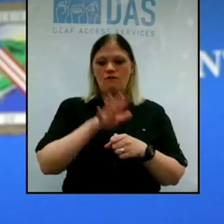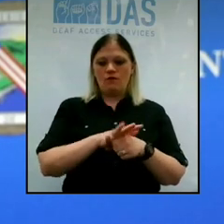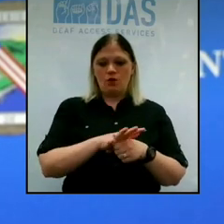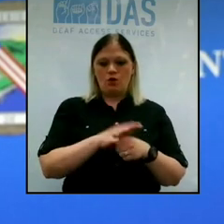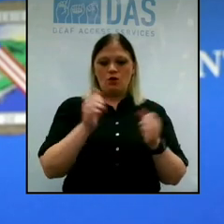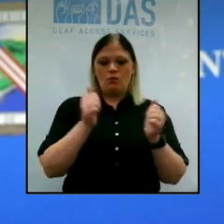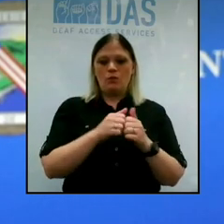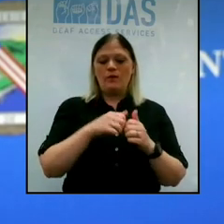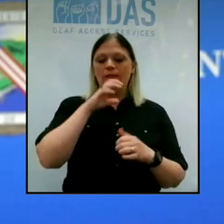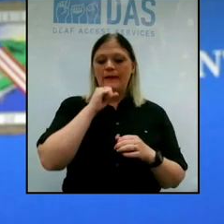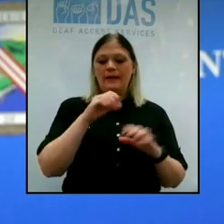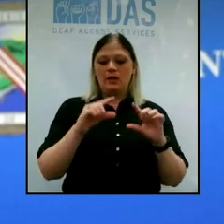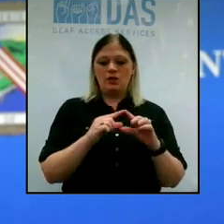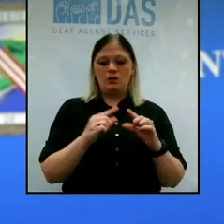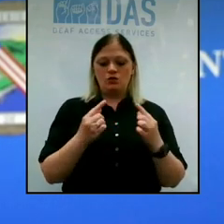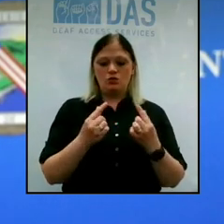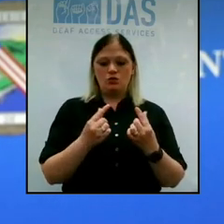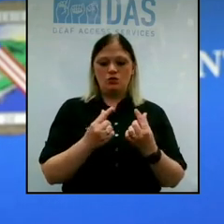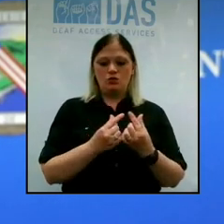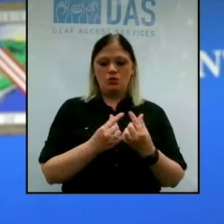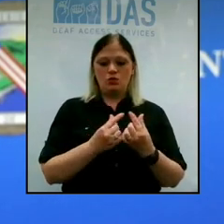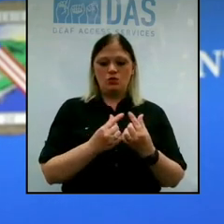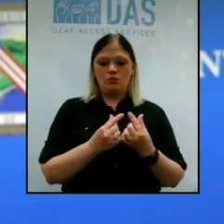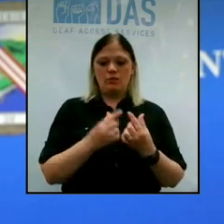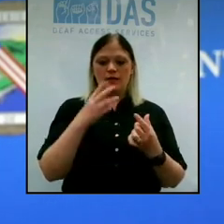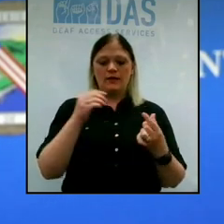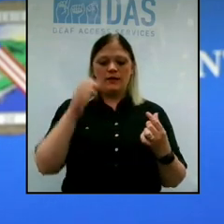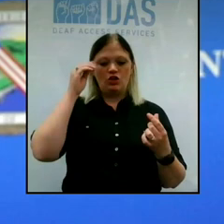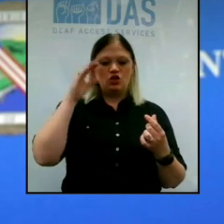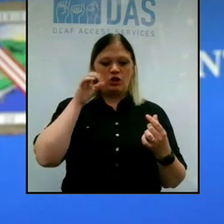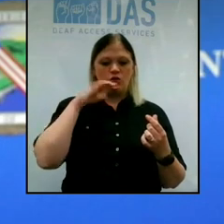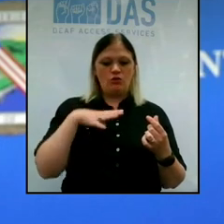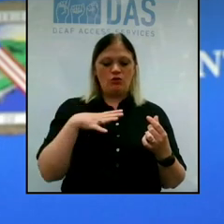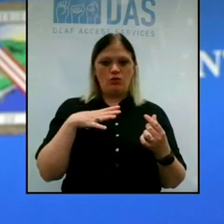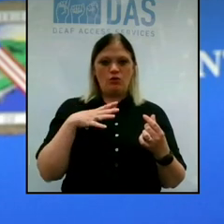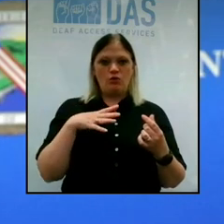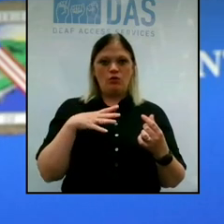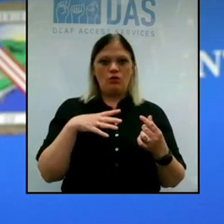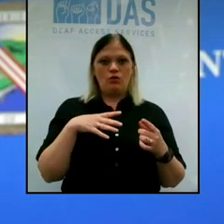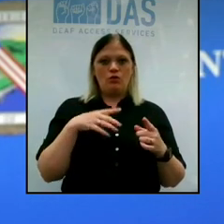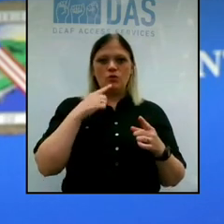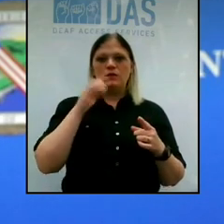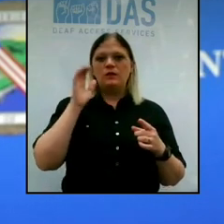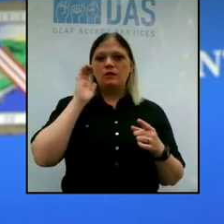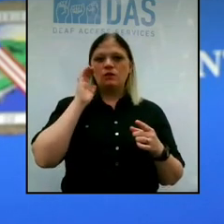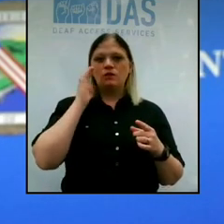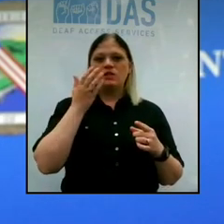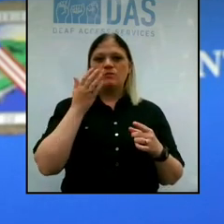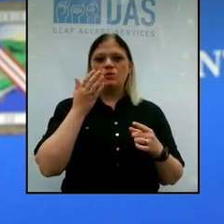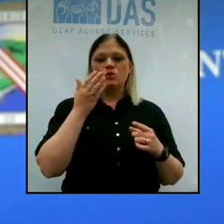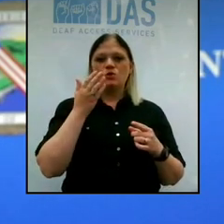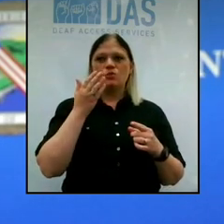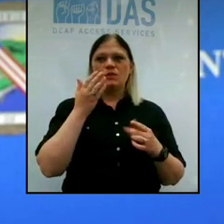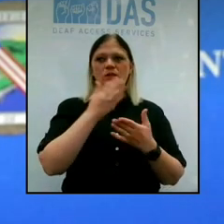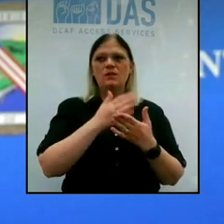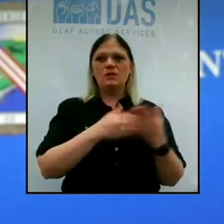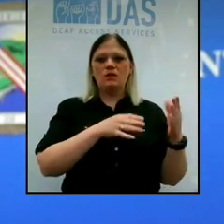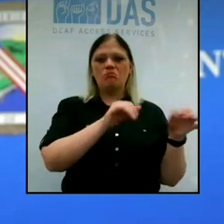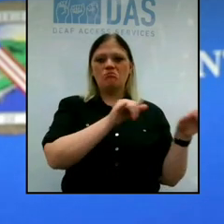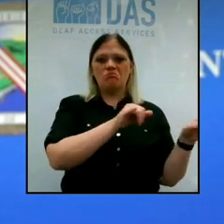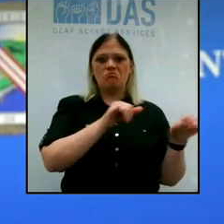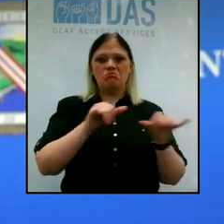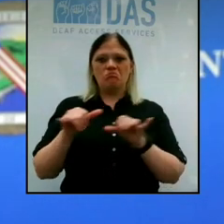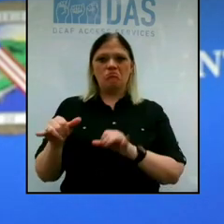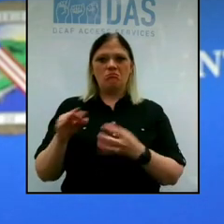age group, and I think you also had it by gender. As you had pointed out, there seems to be some pretty consistent numbers across